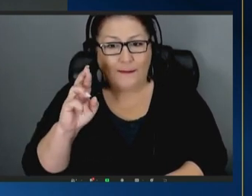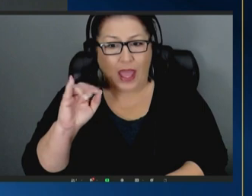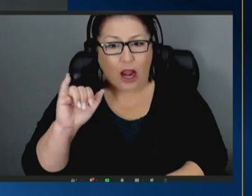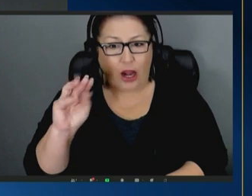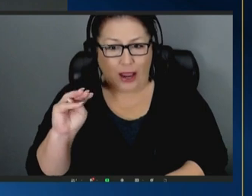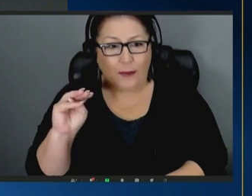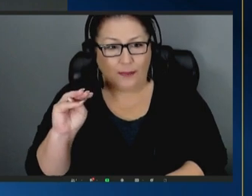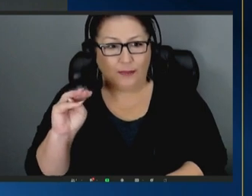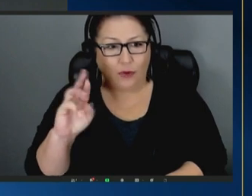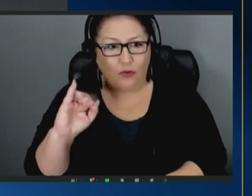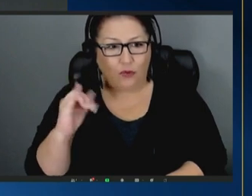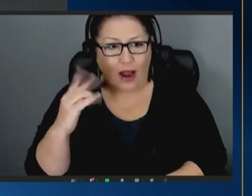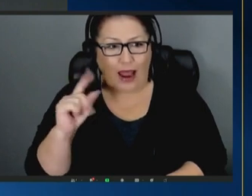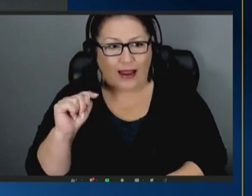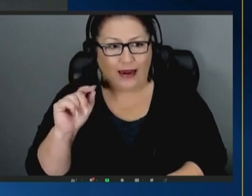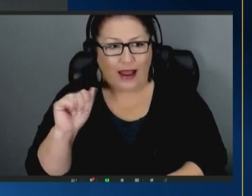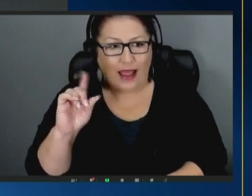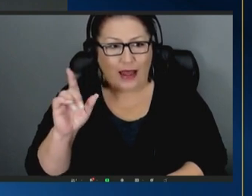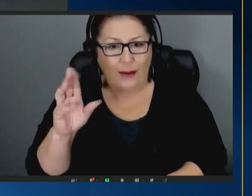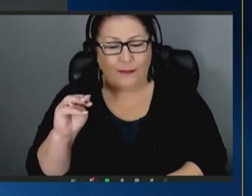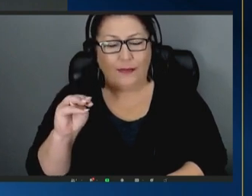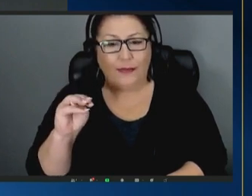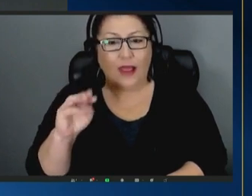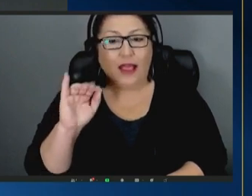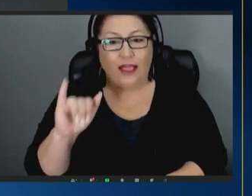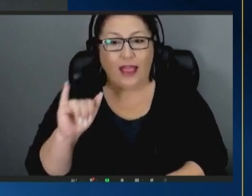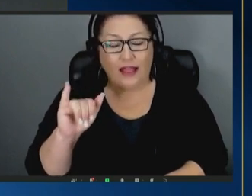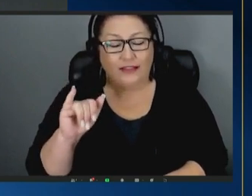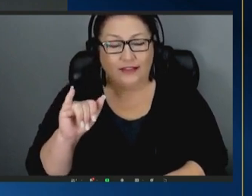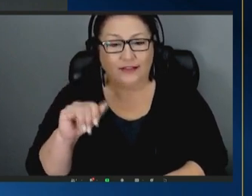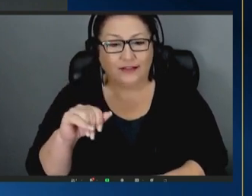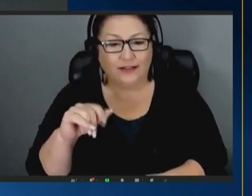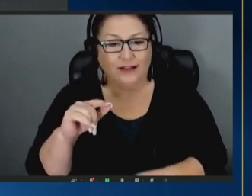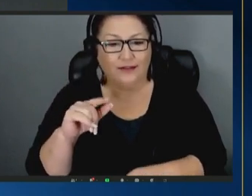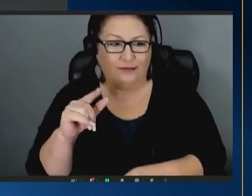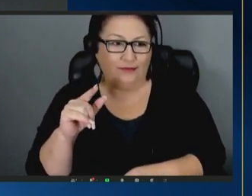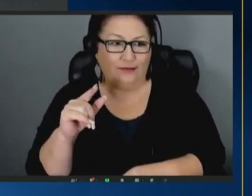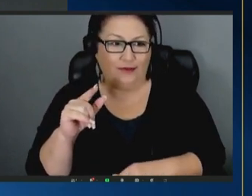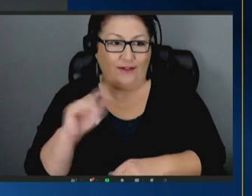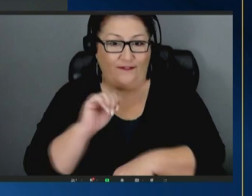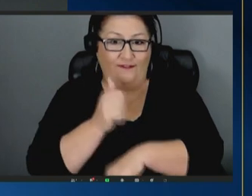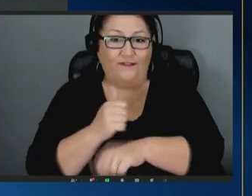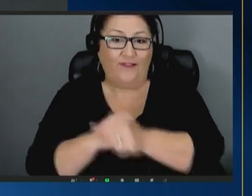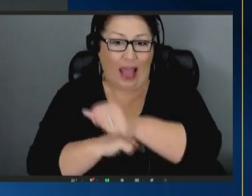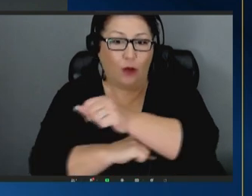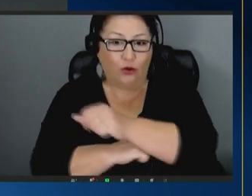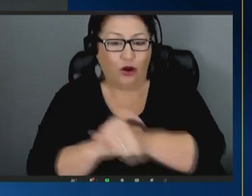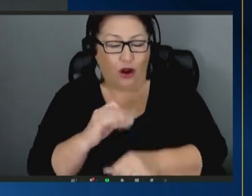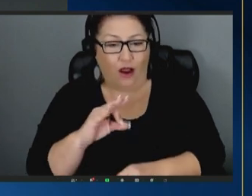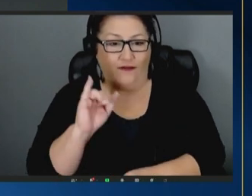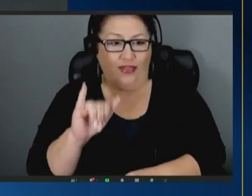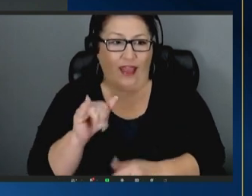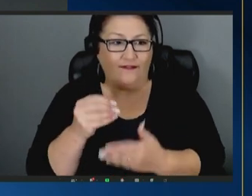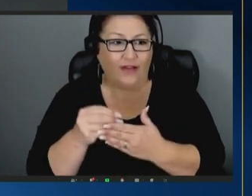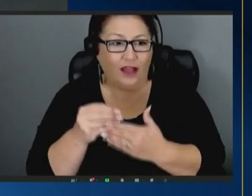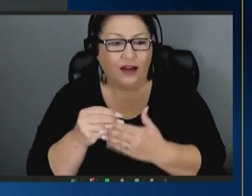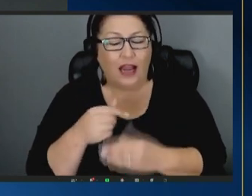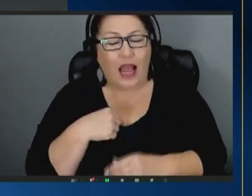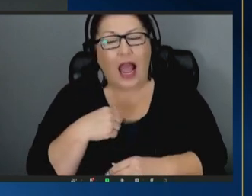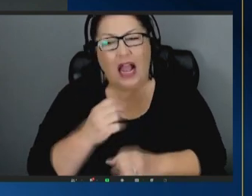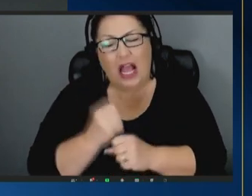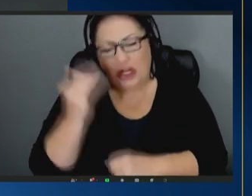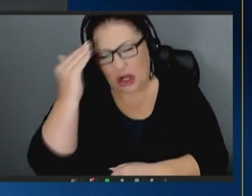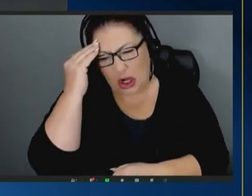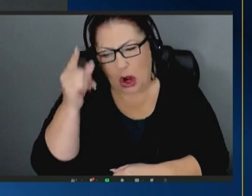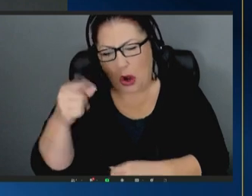legendary founder of the children's defense fund and i had gotten to know her over the years really